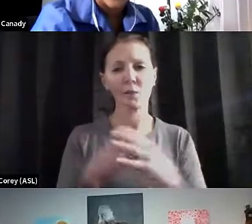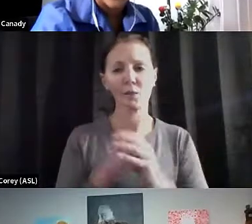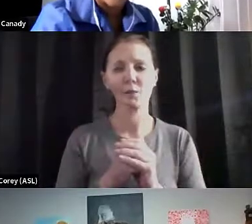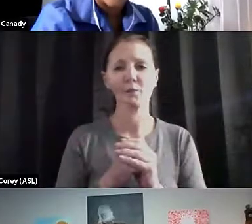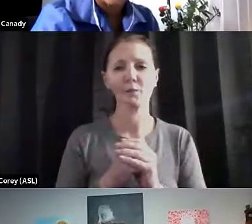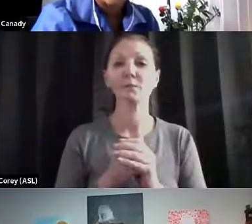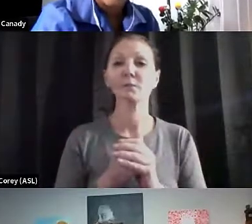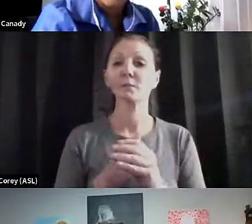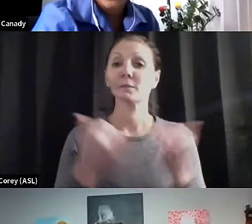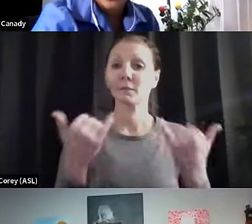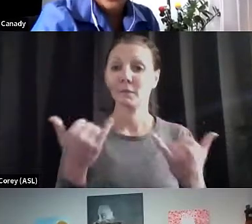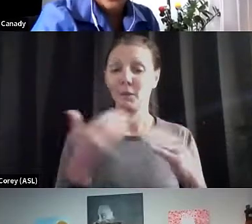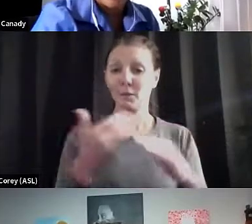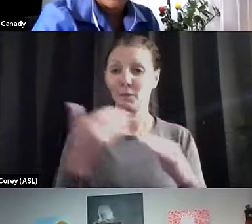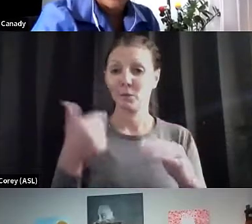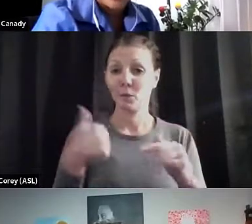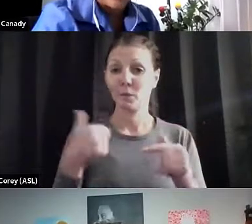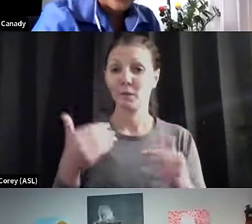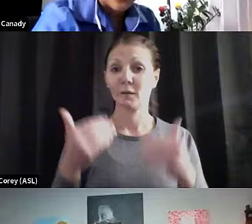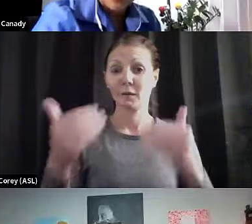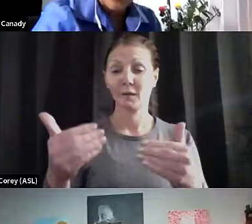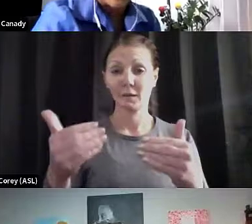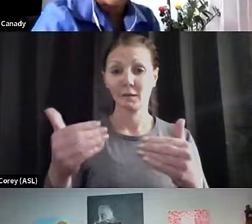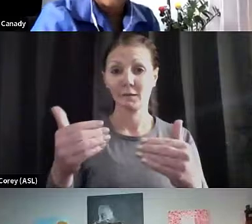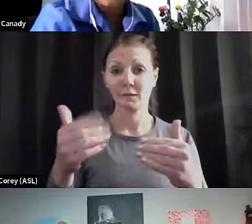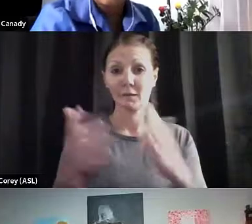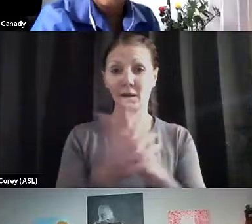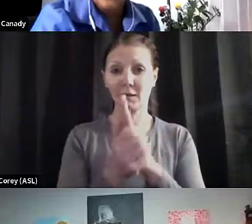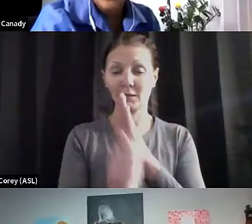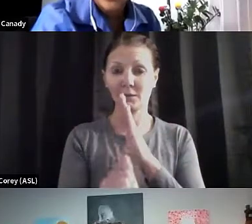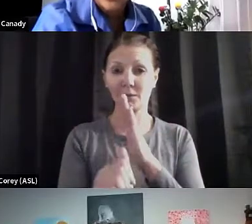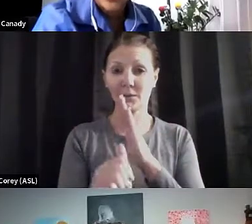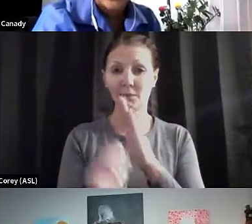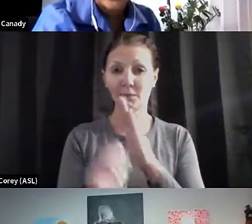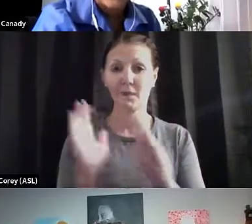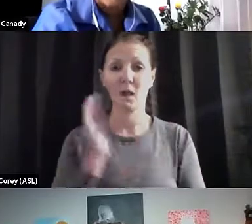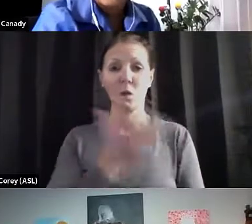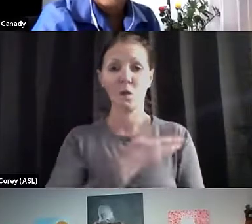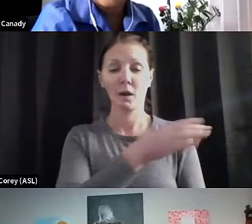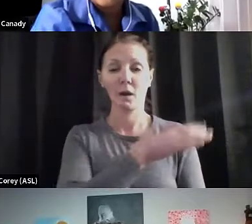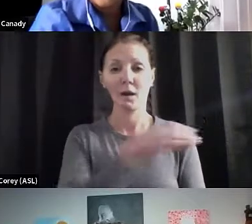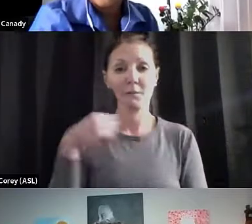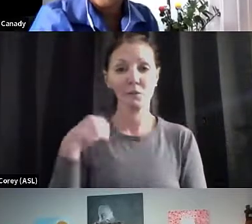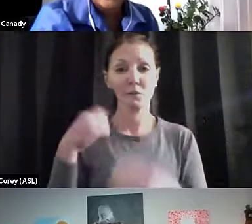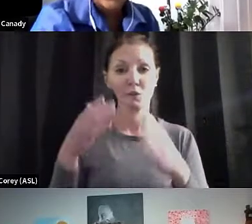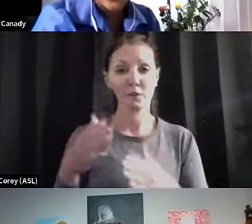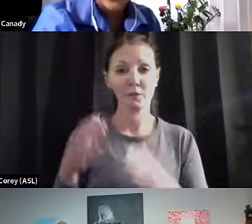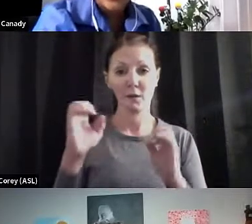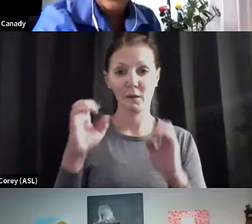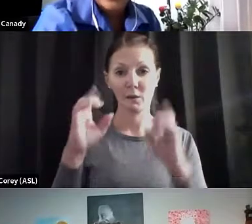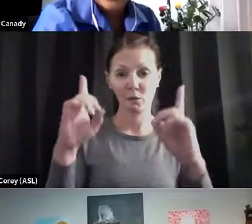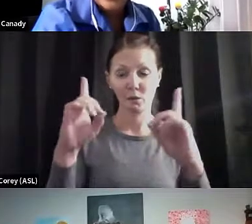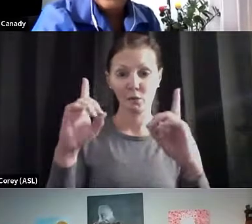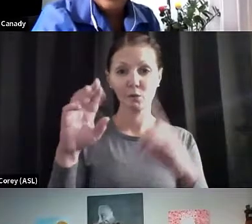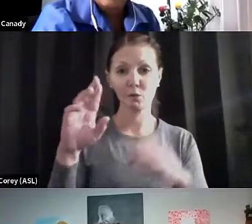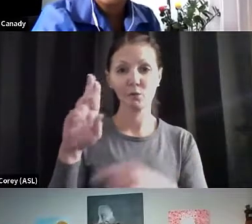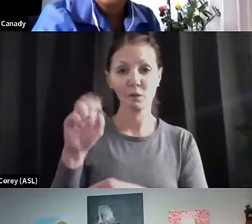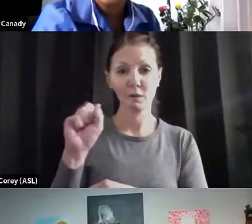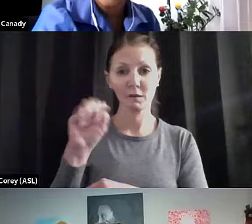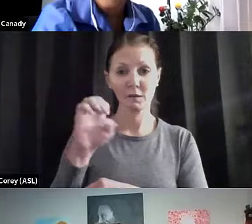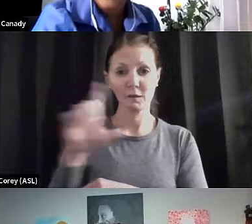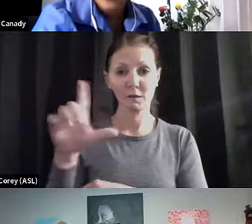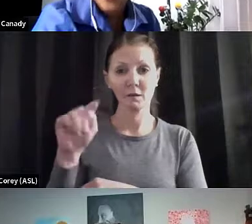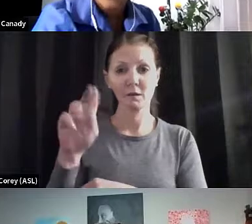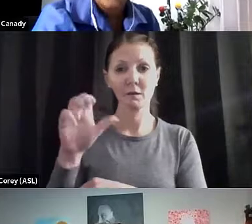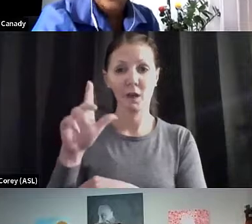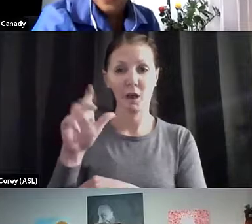we move to our next expert, I've just, our Commissioner of Education, Charlene Russell Tucker, is able